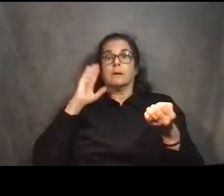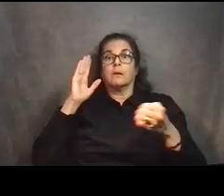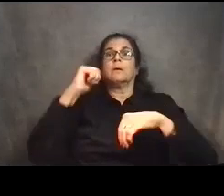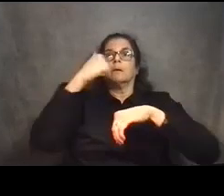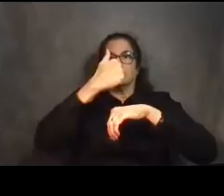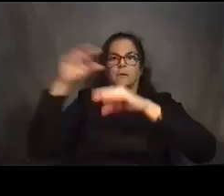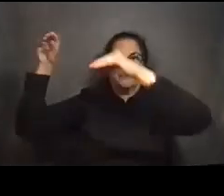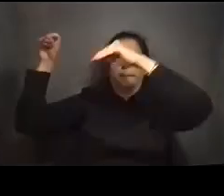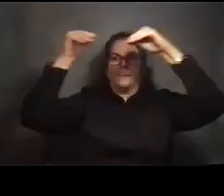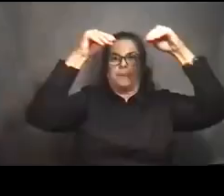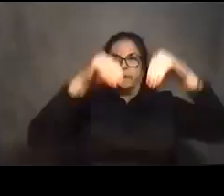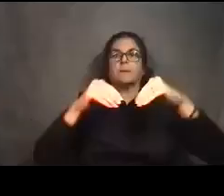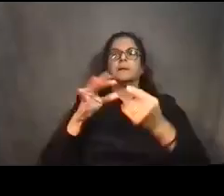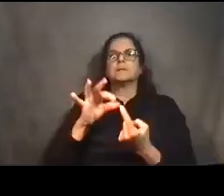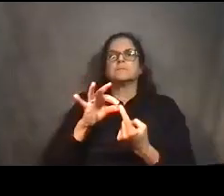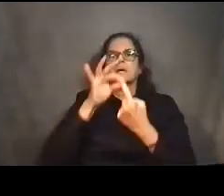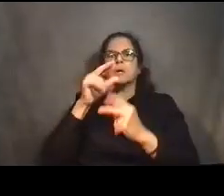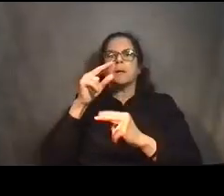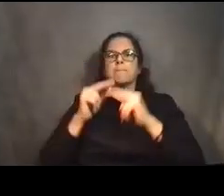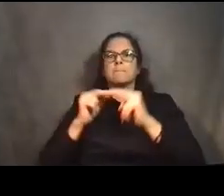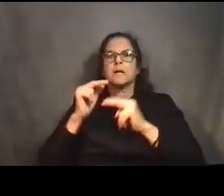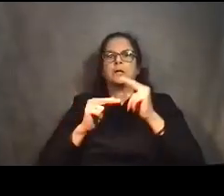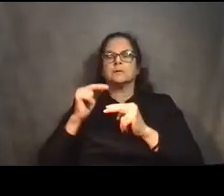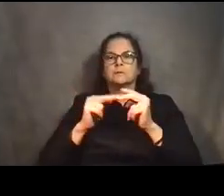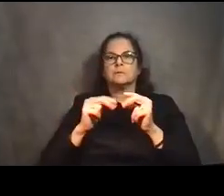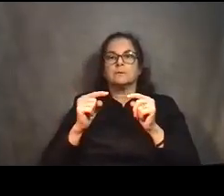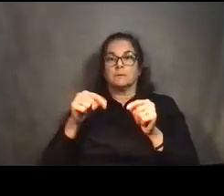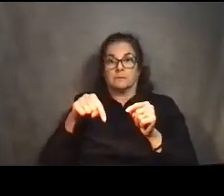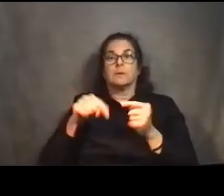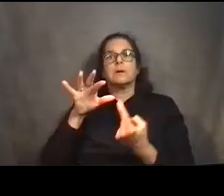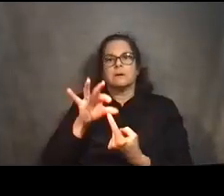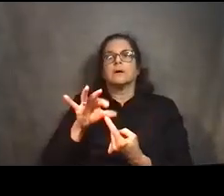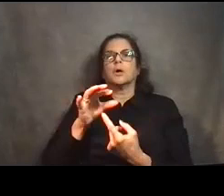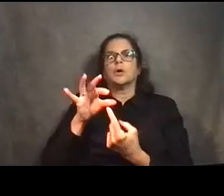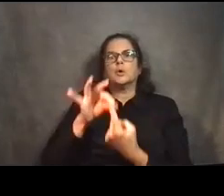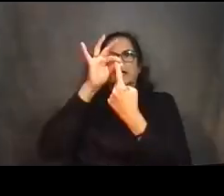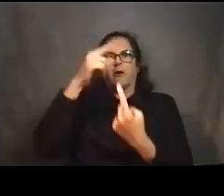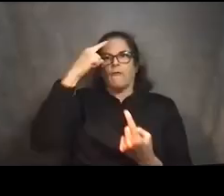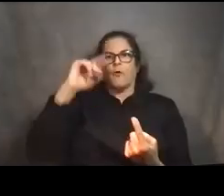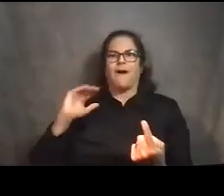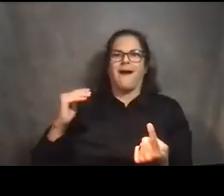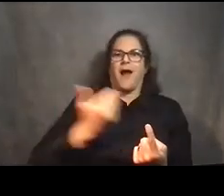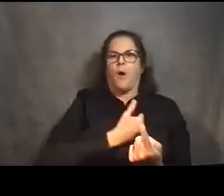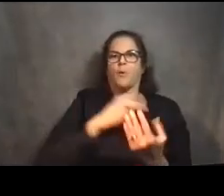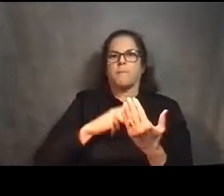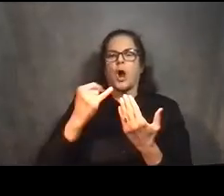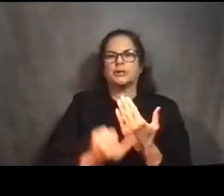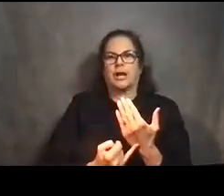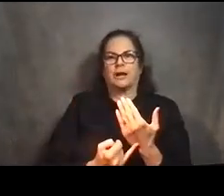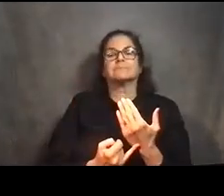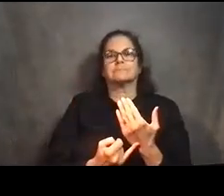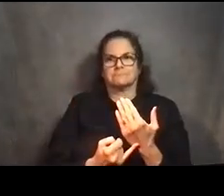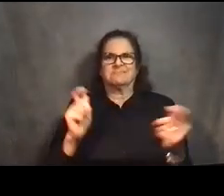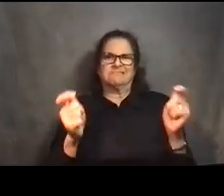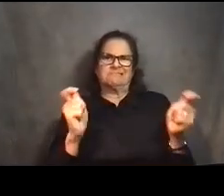We say it's custom built. This particular piece of equipment is custom. It's unique to this project. There's been very